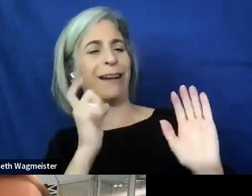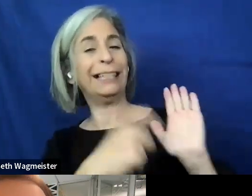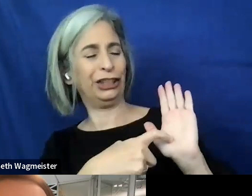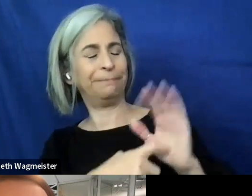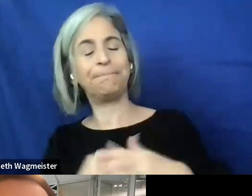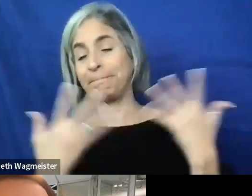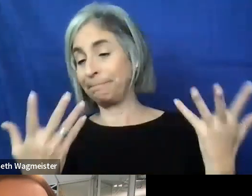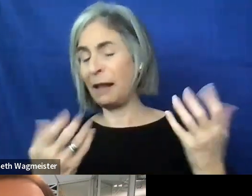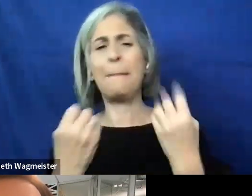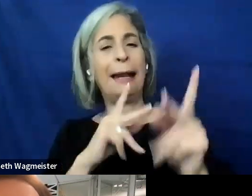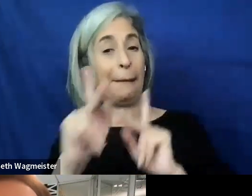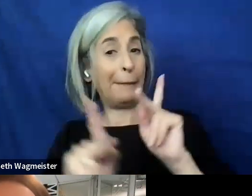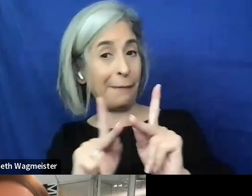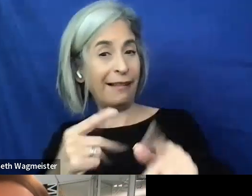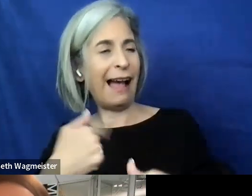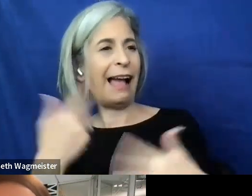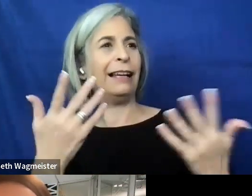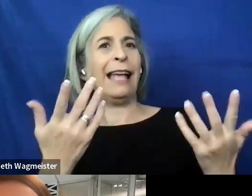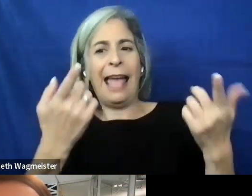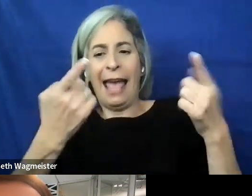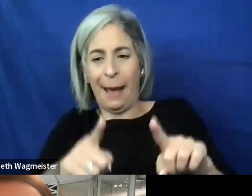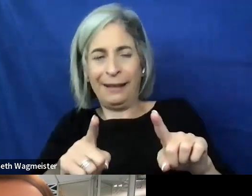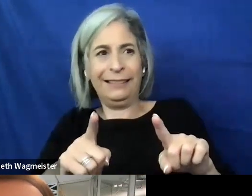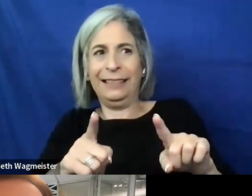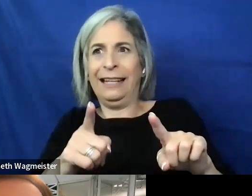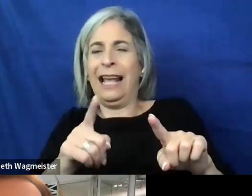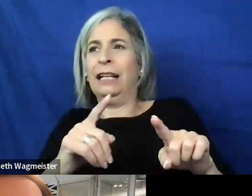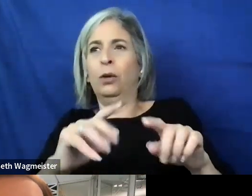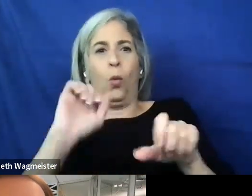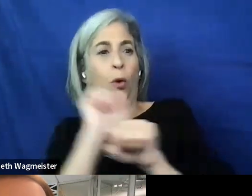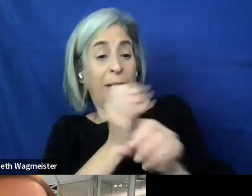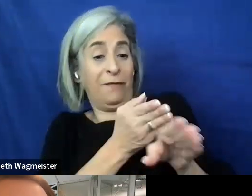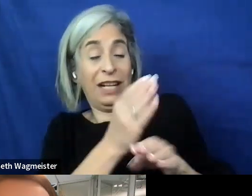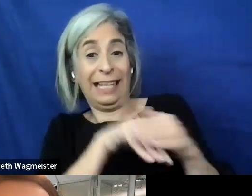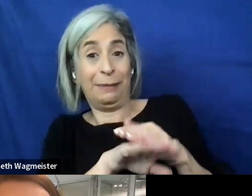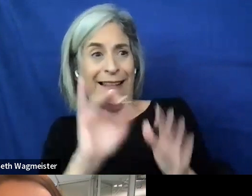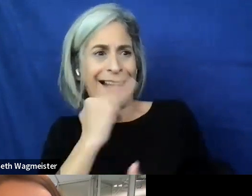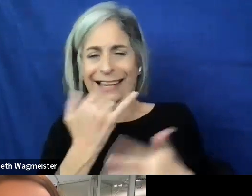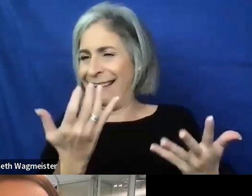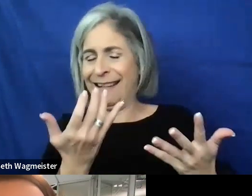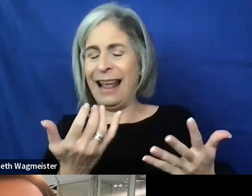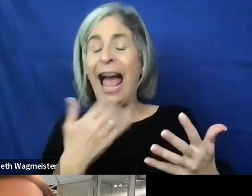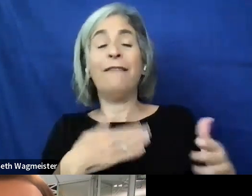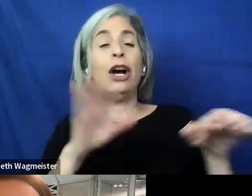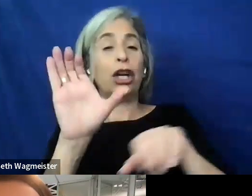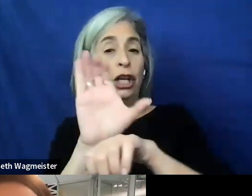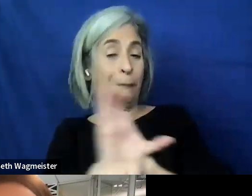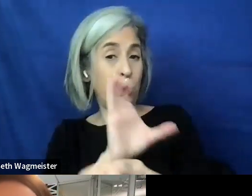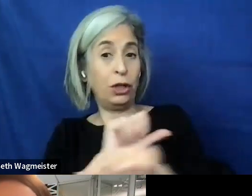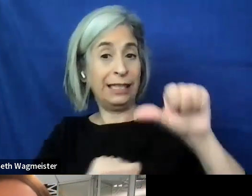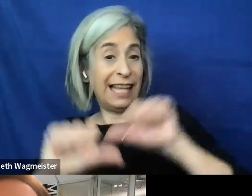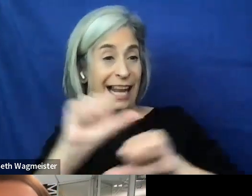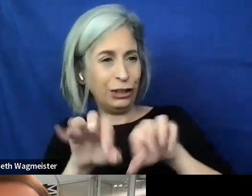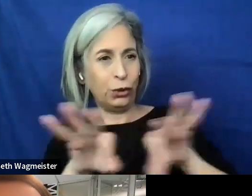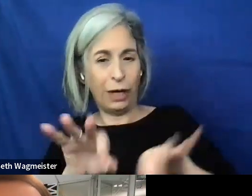So like many people, I fell into accessibility by accident. I have a computer science degree from 20 years